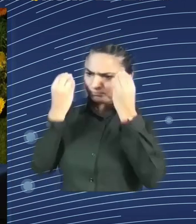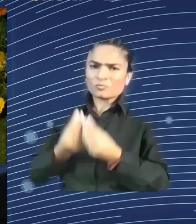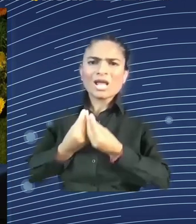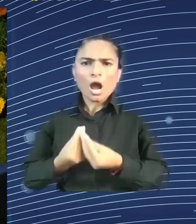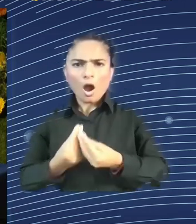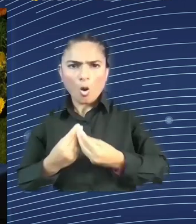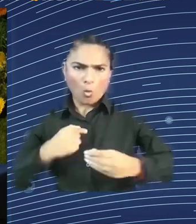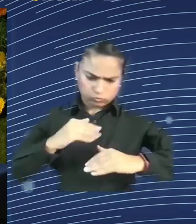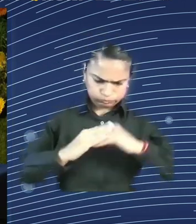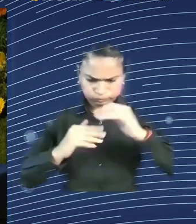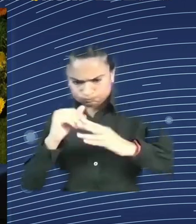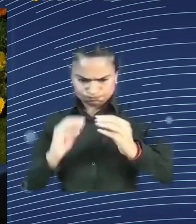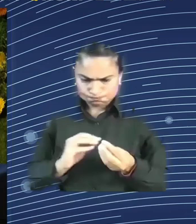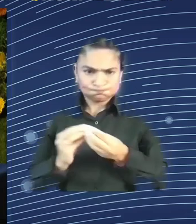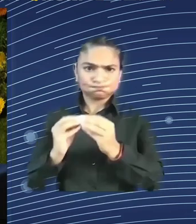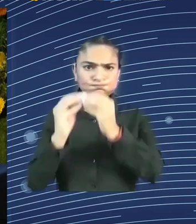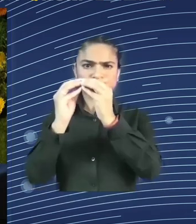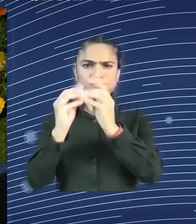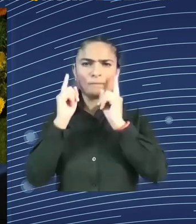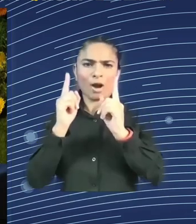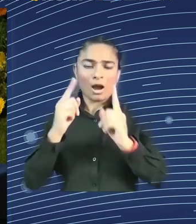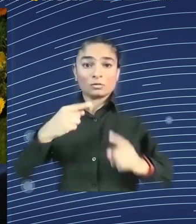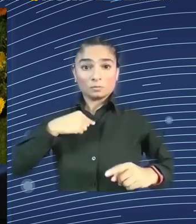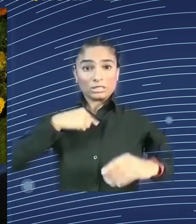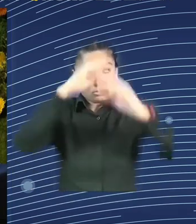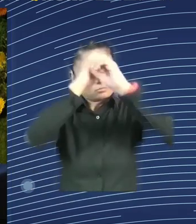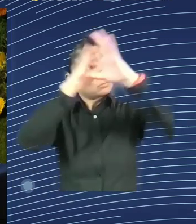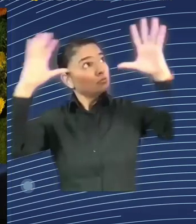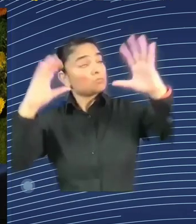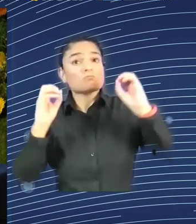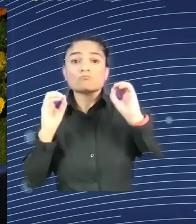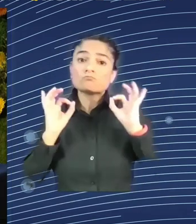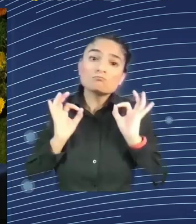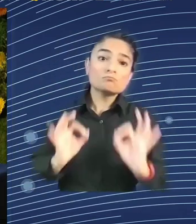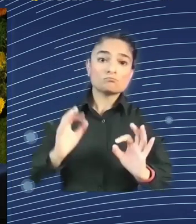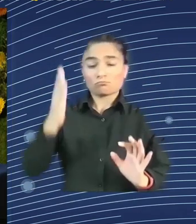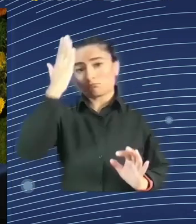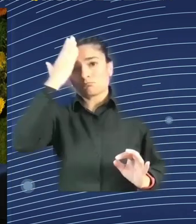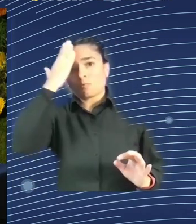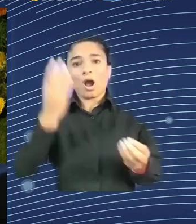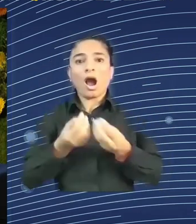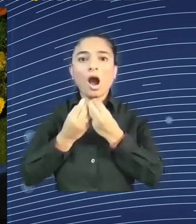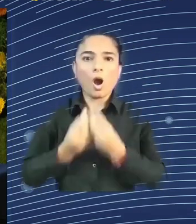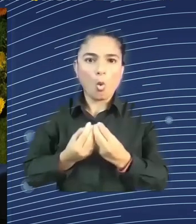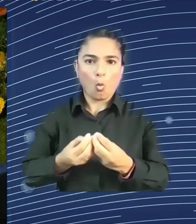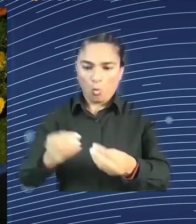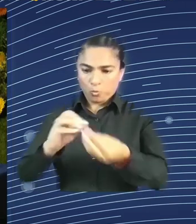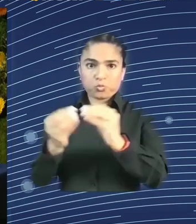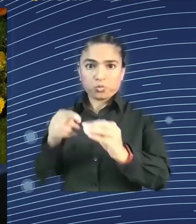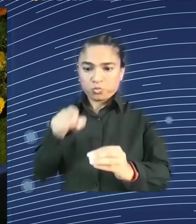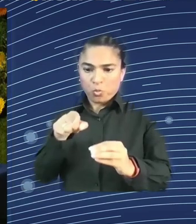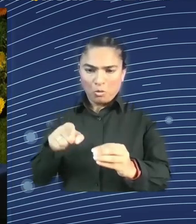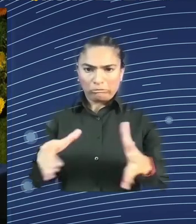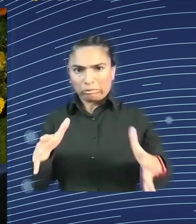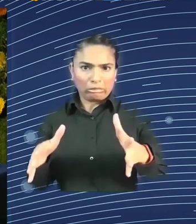social or unverbal issues. Basically, my problem was make the best AI I can, the fastest, and